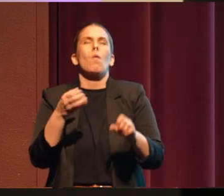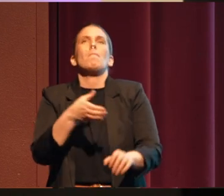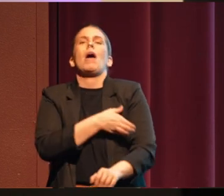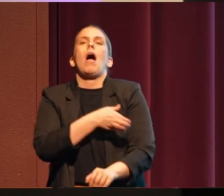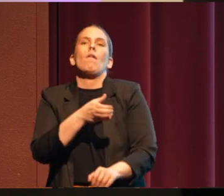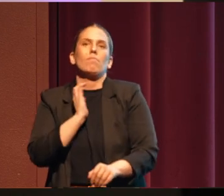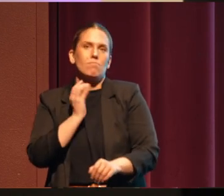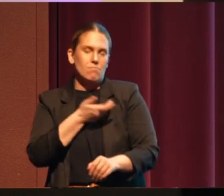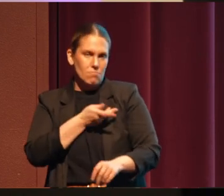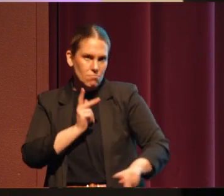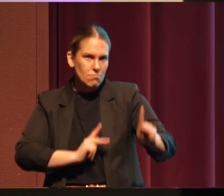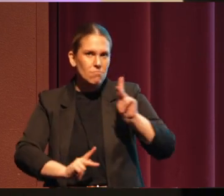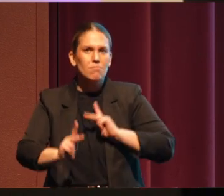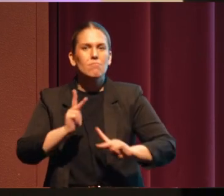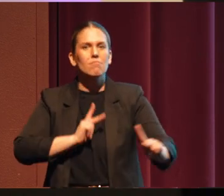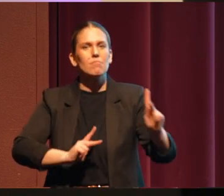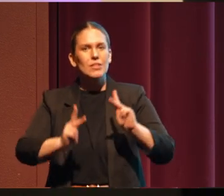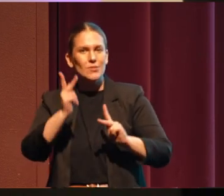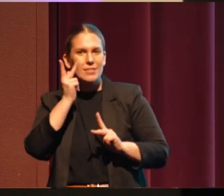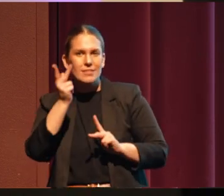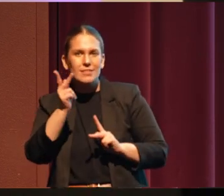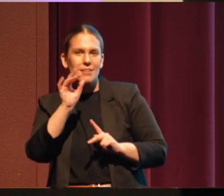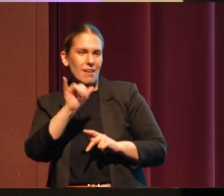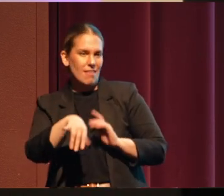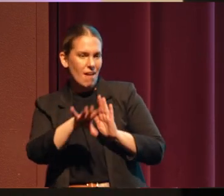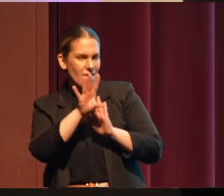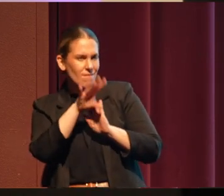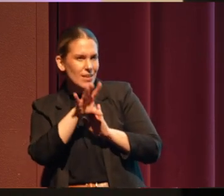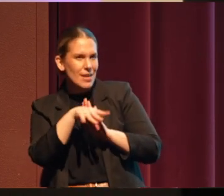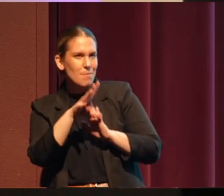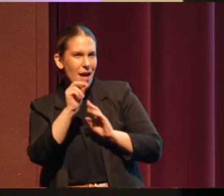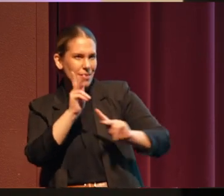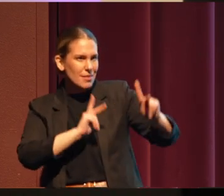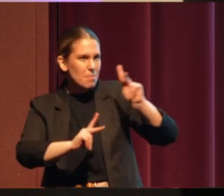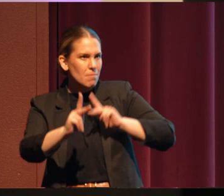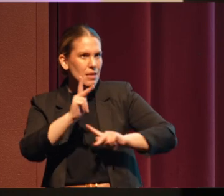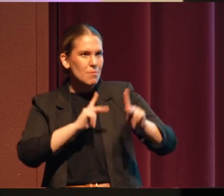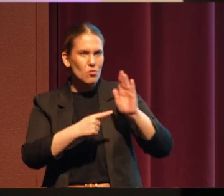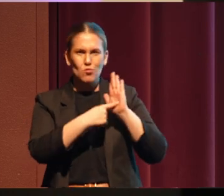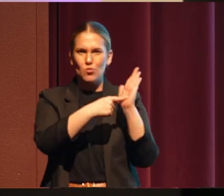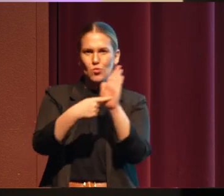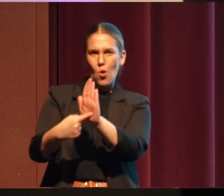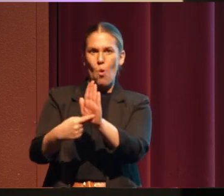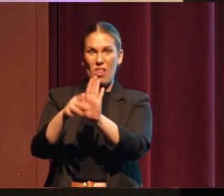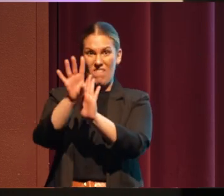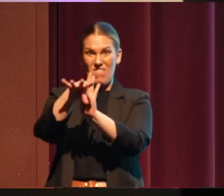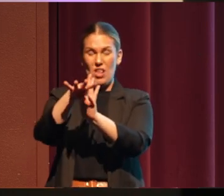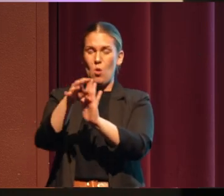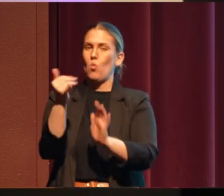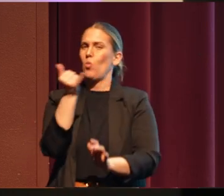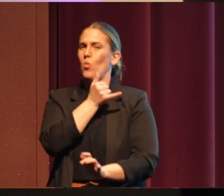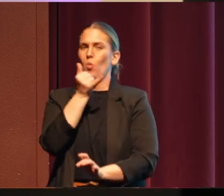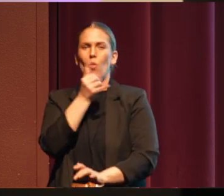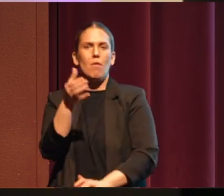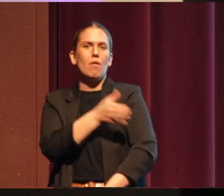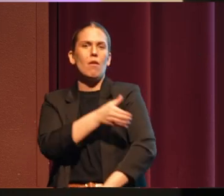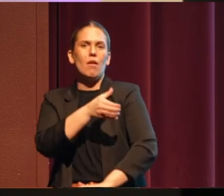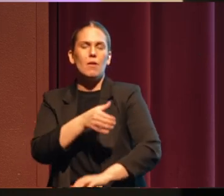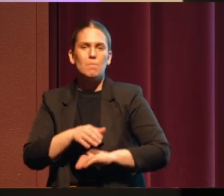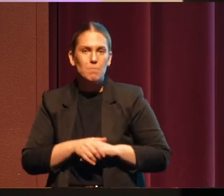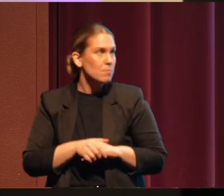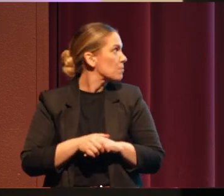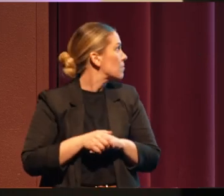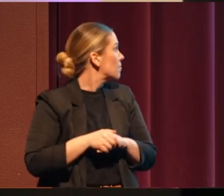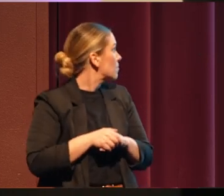people. To see that sort of medium and see us reflected back in videos was very powerful. Paul Wilson